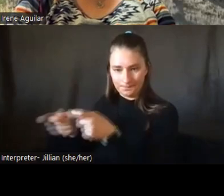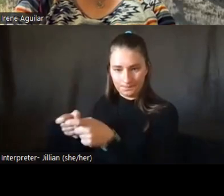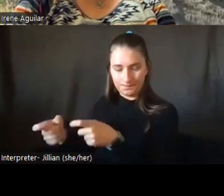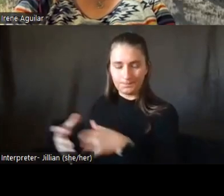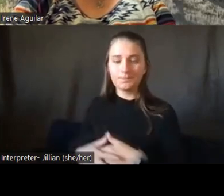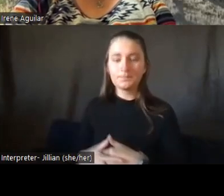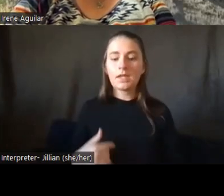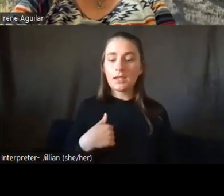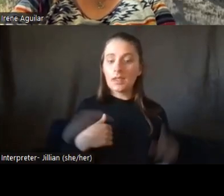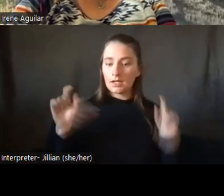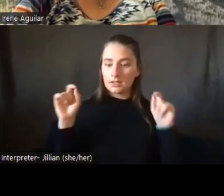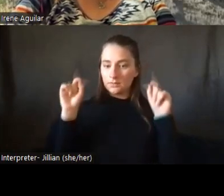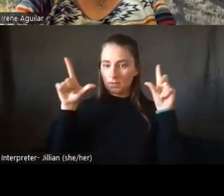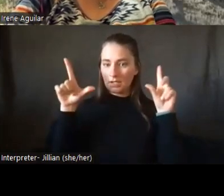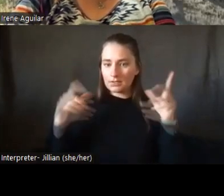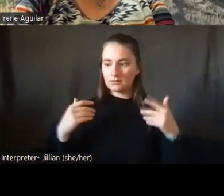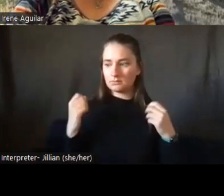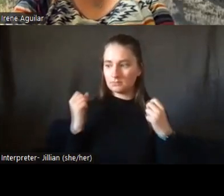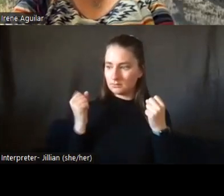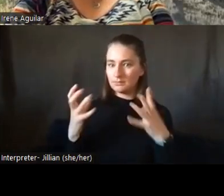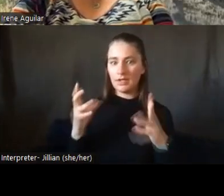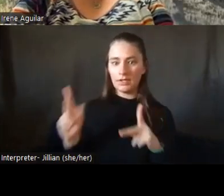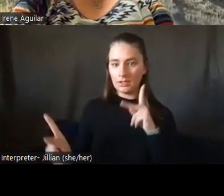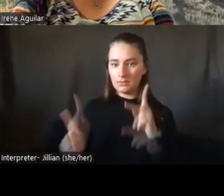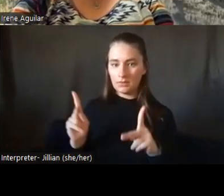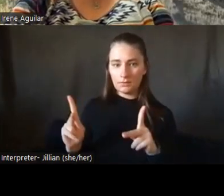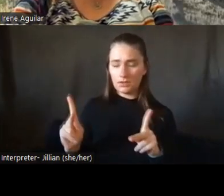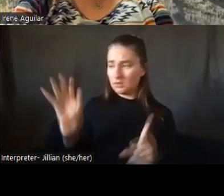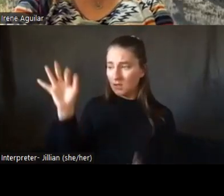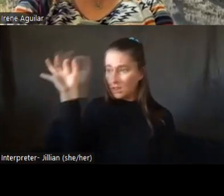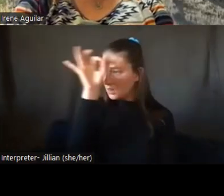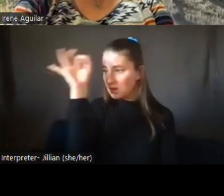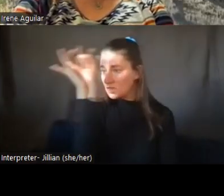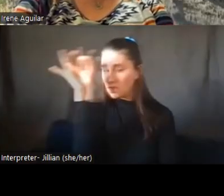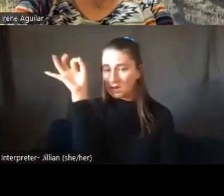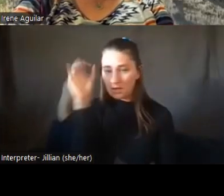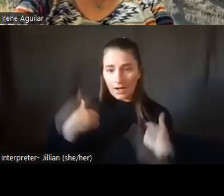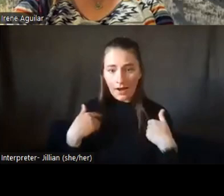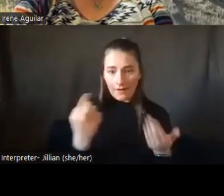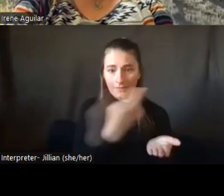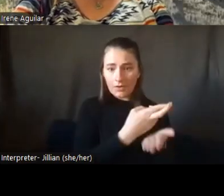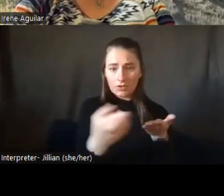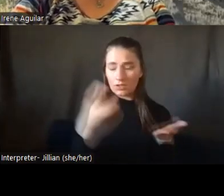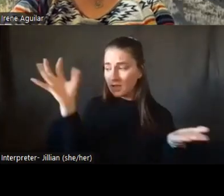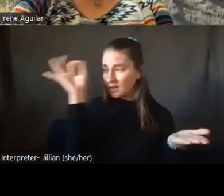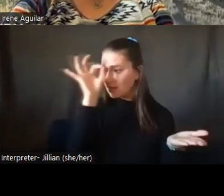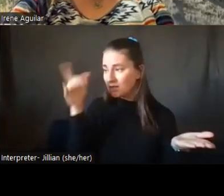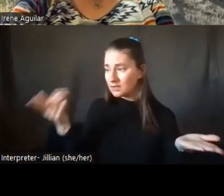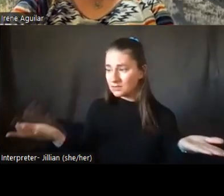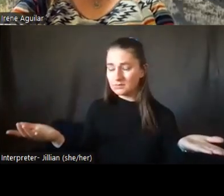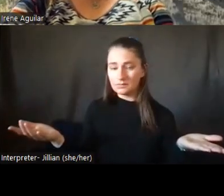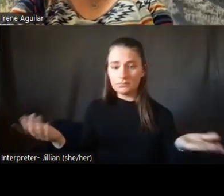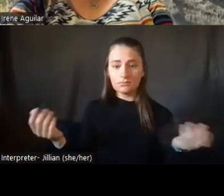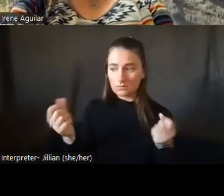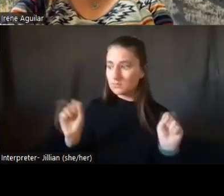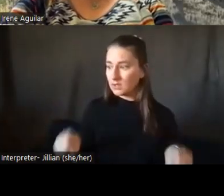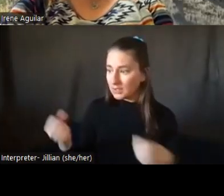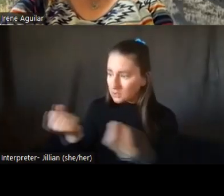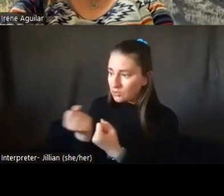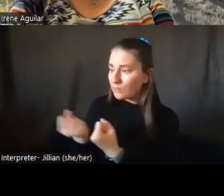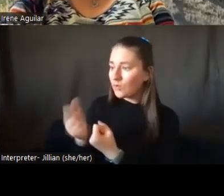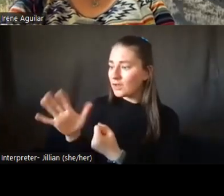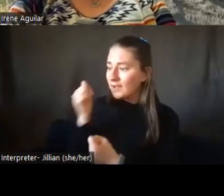at how many people didn't even know that there were things out there that they could use that would help support them in their daily